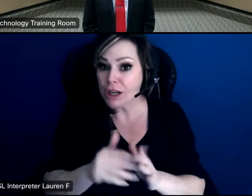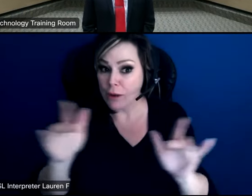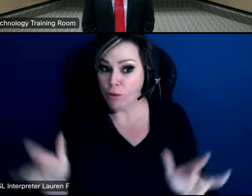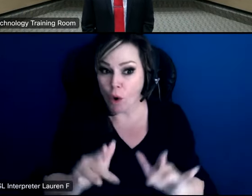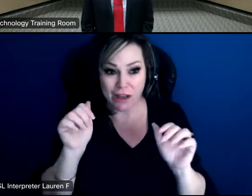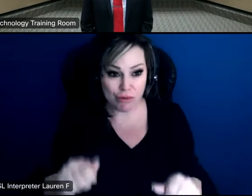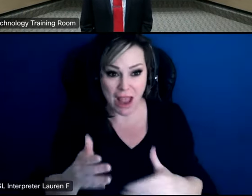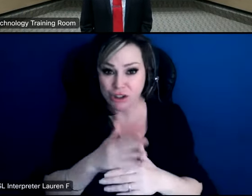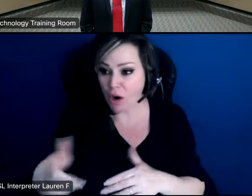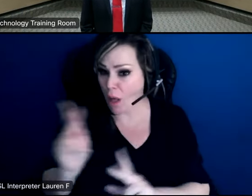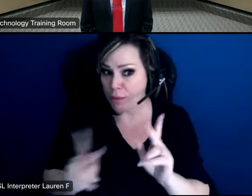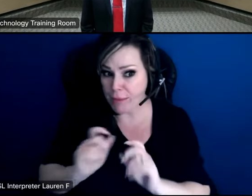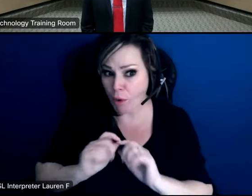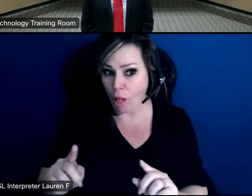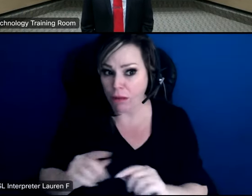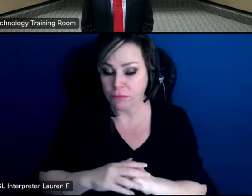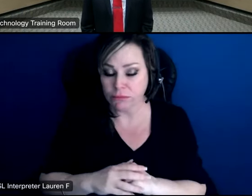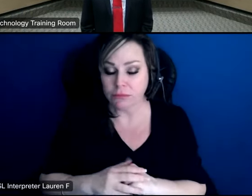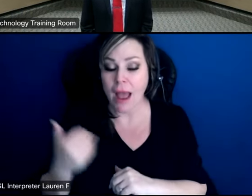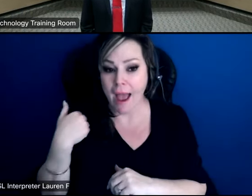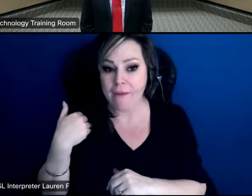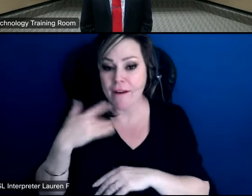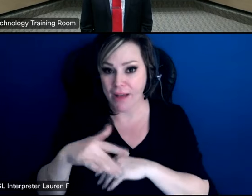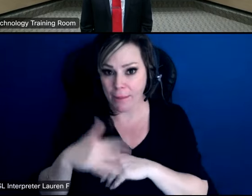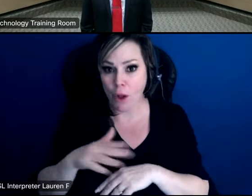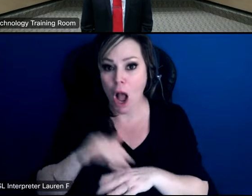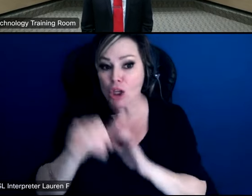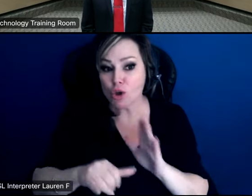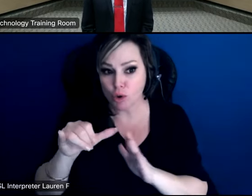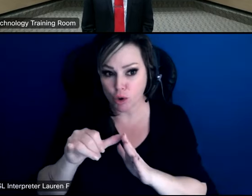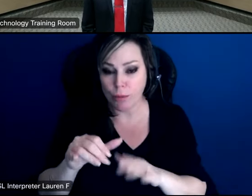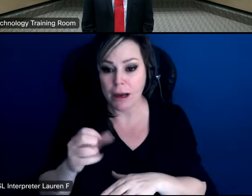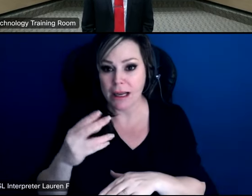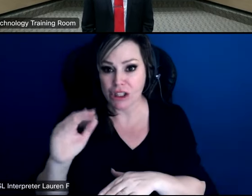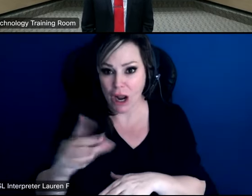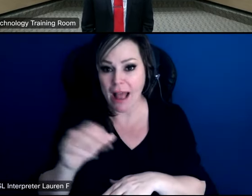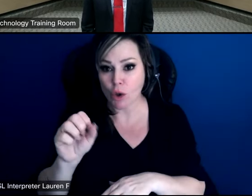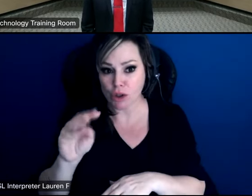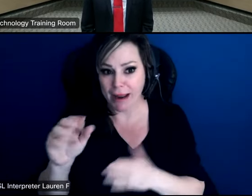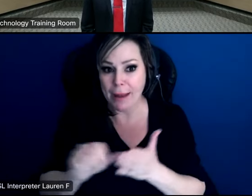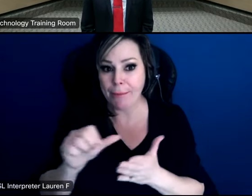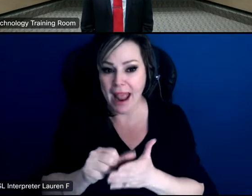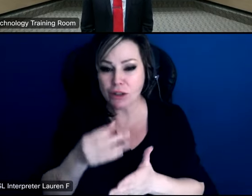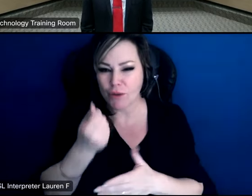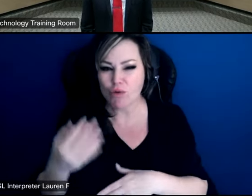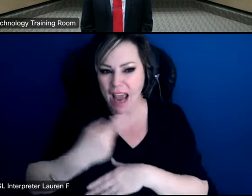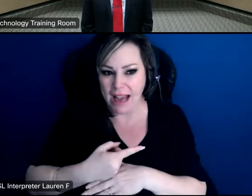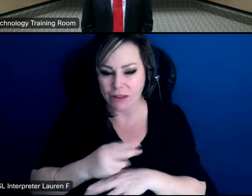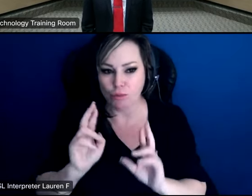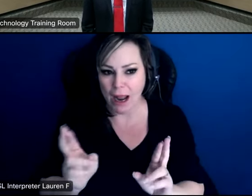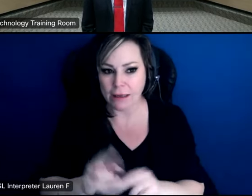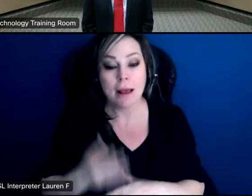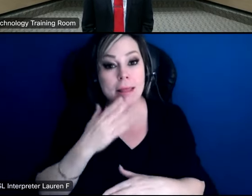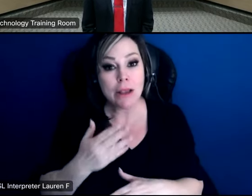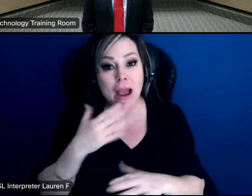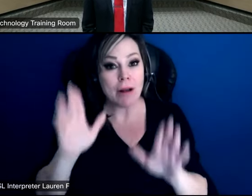want to share it with somebody a recording of this will be available on our youtube channel and in our social media pages in the coming days so again thank you and i